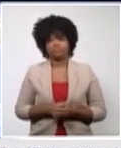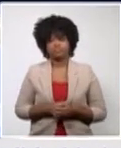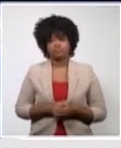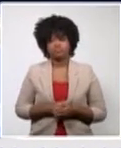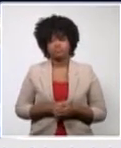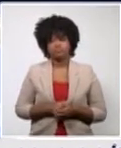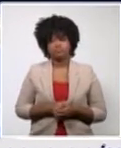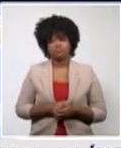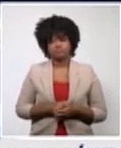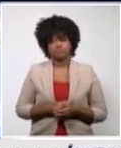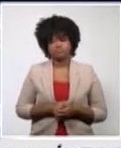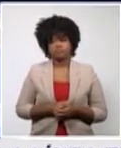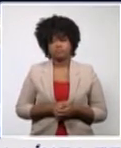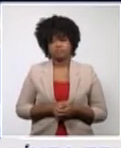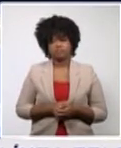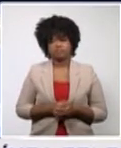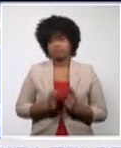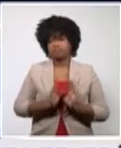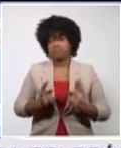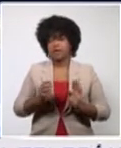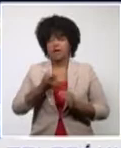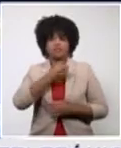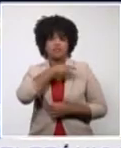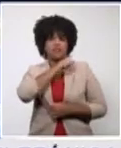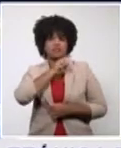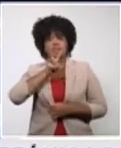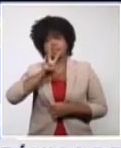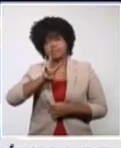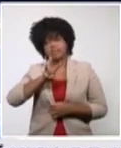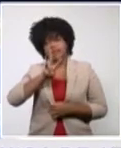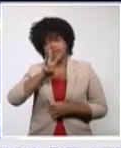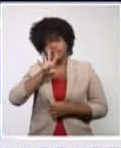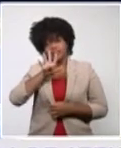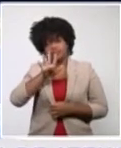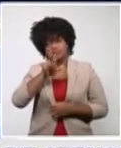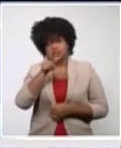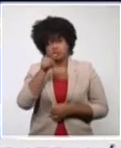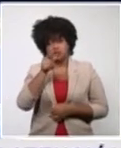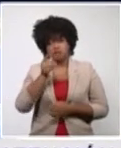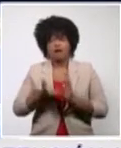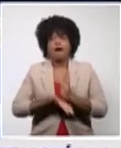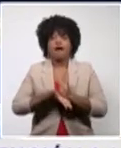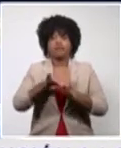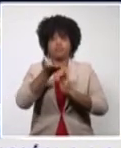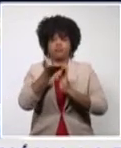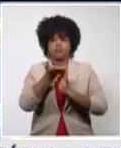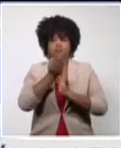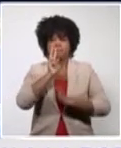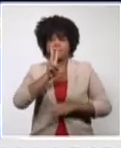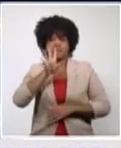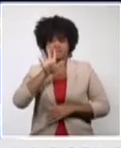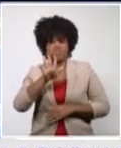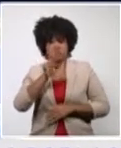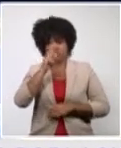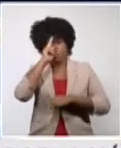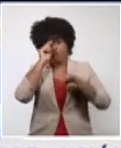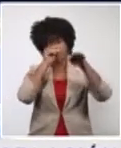There were 35 people discharged yesterday, 25 more